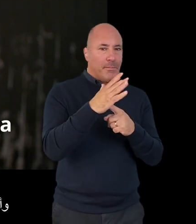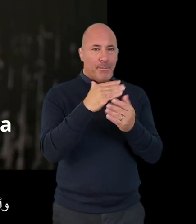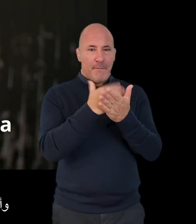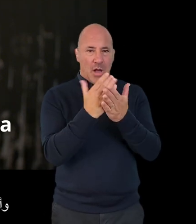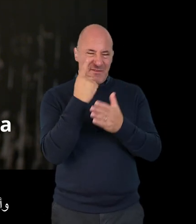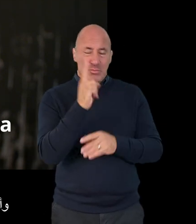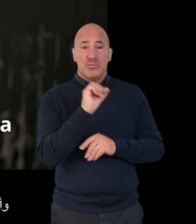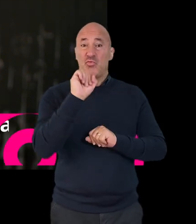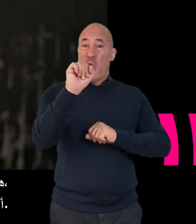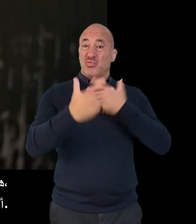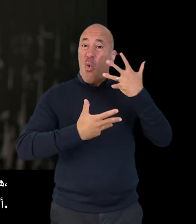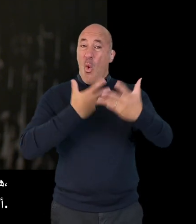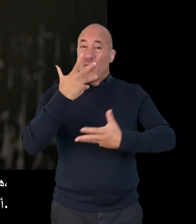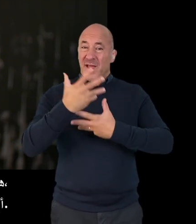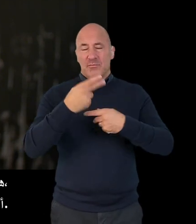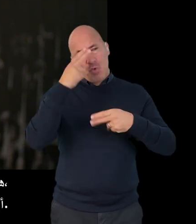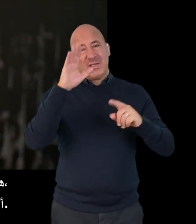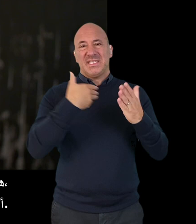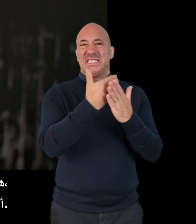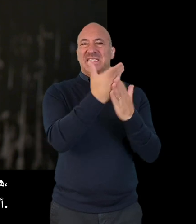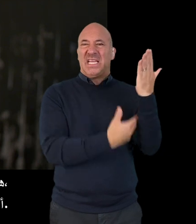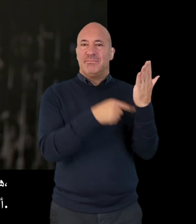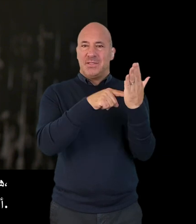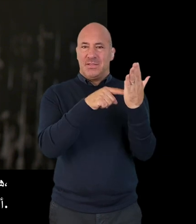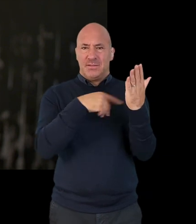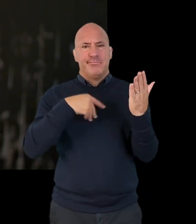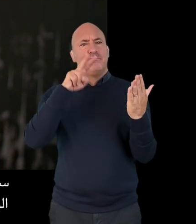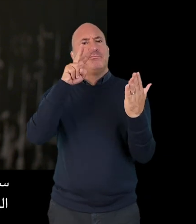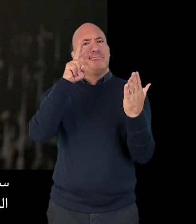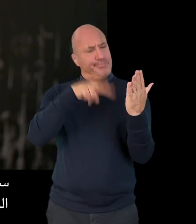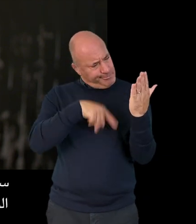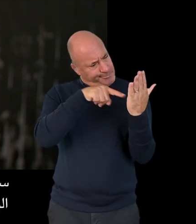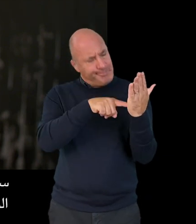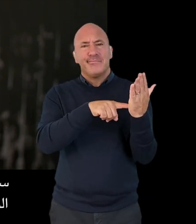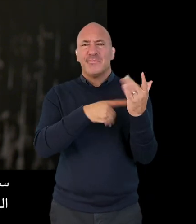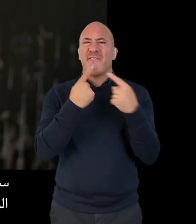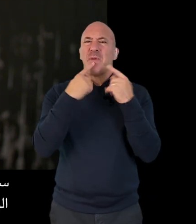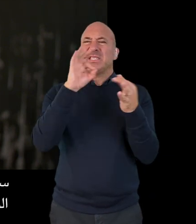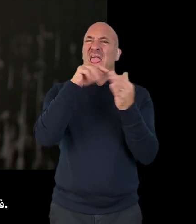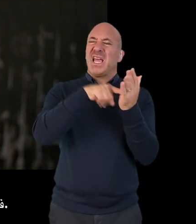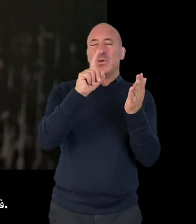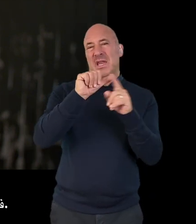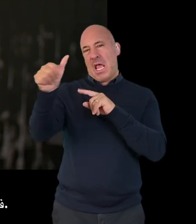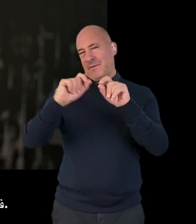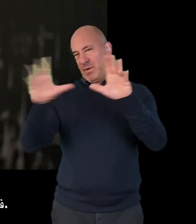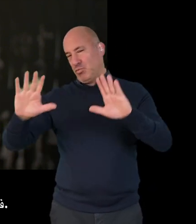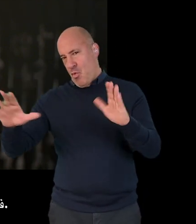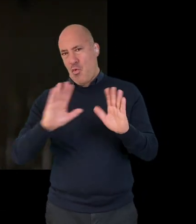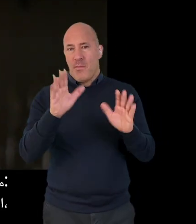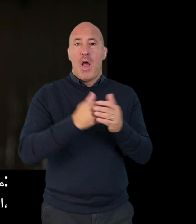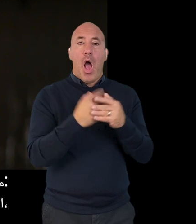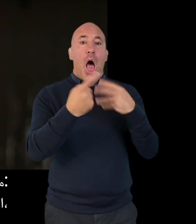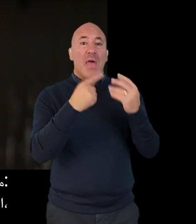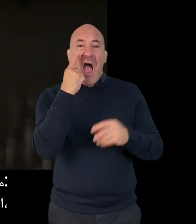most important piece of evidence is your own story, what we call a statement. We will look at the details of a statement in our next video.